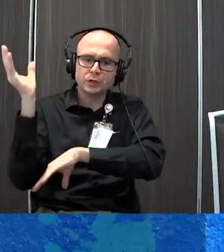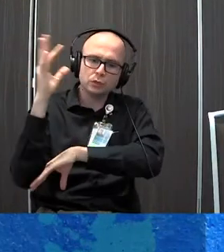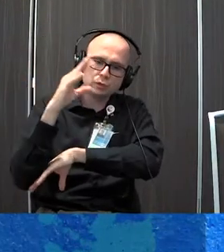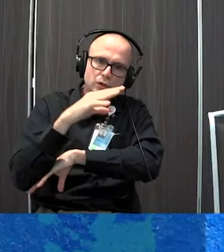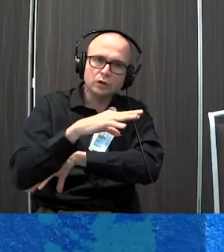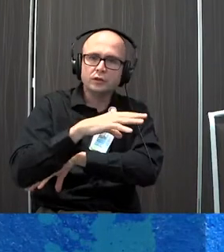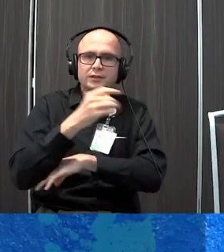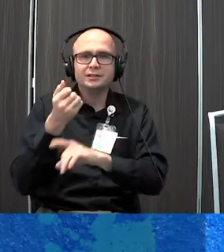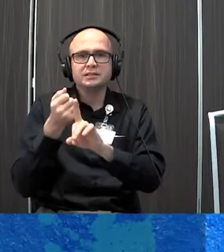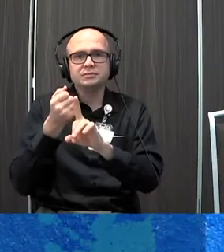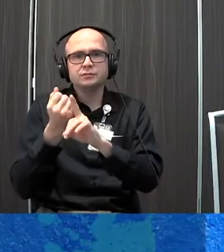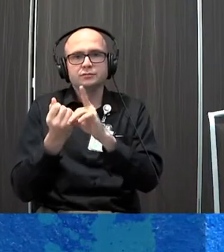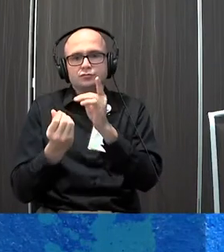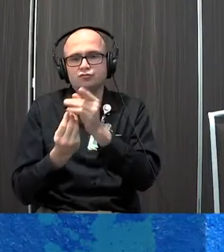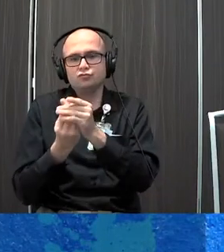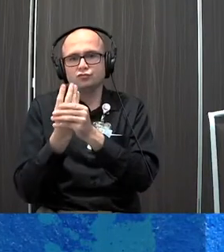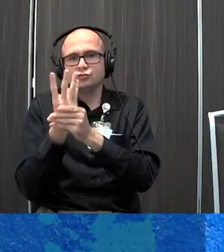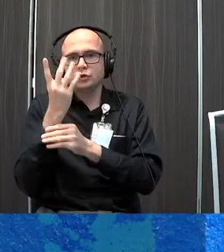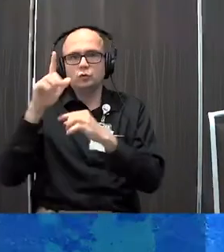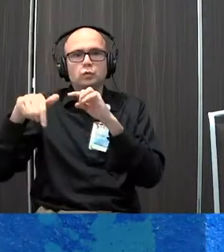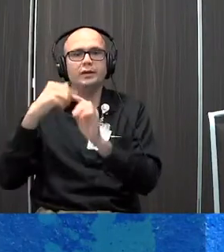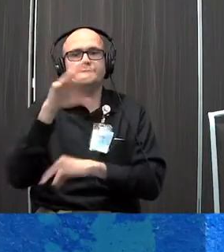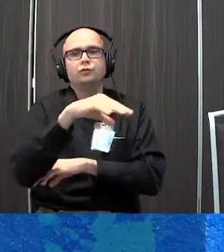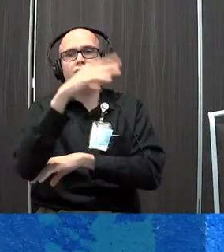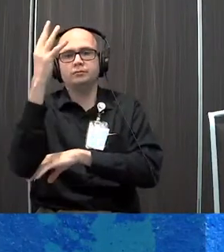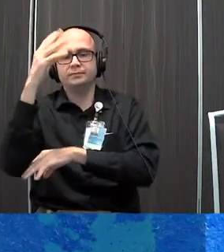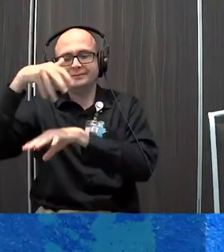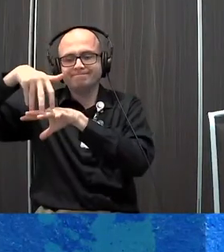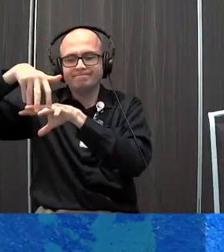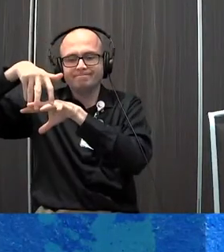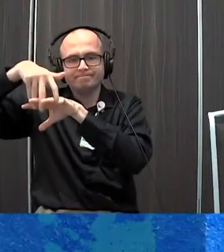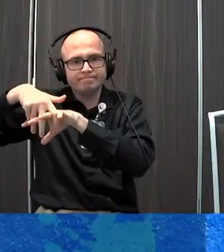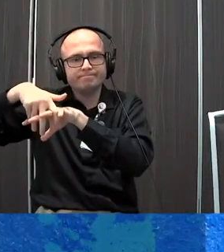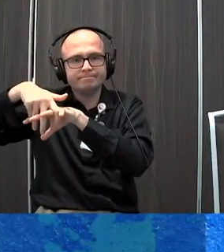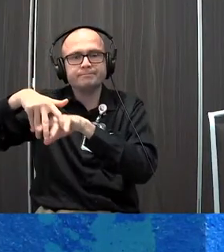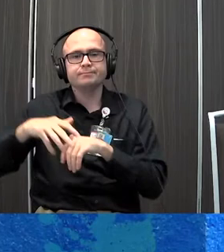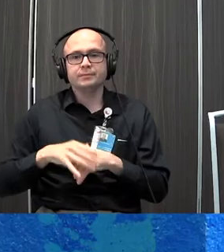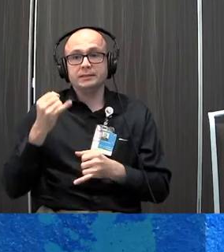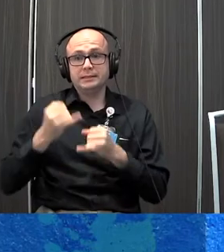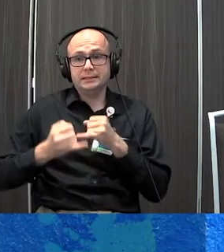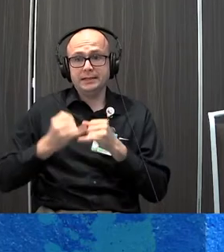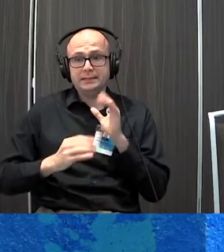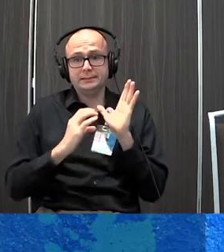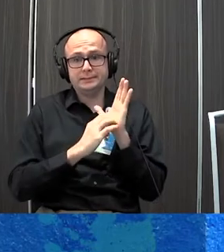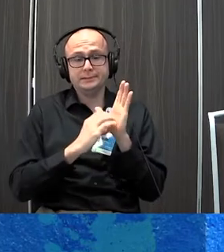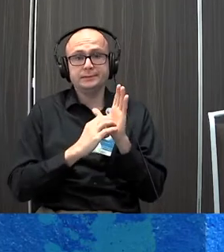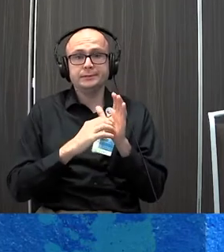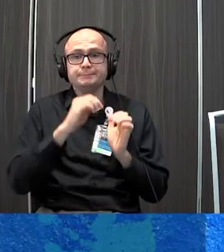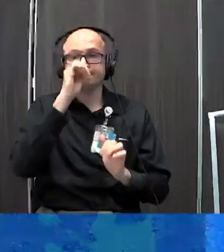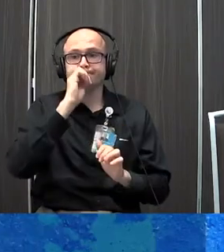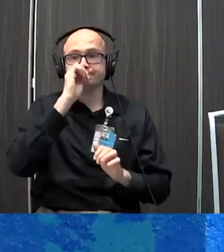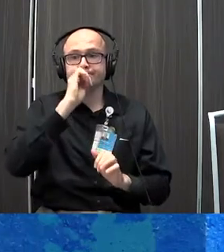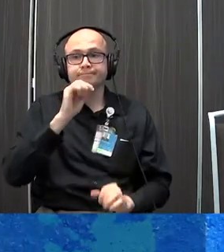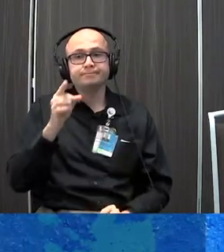they actually grow stronger when they come back up. They actually root into the ground more. And then the last piece I'll put about resilience, Stephen